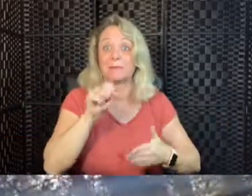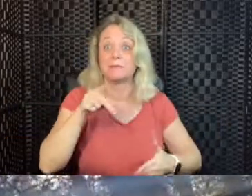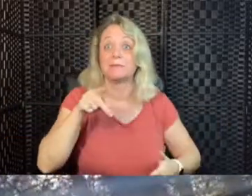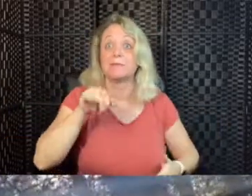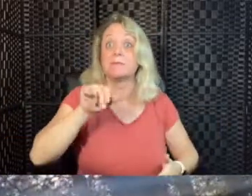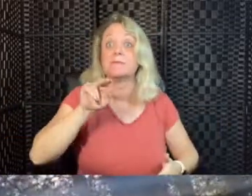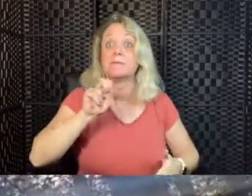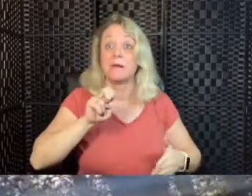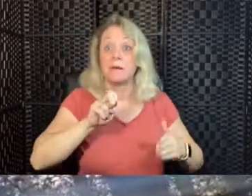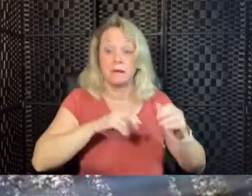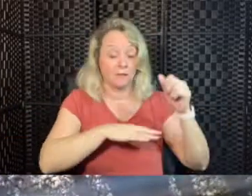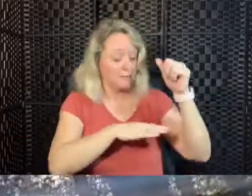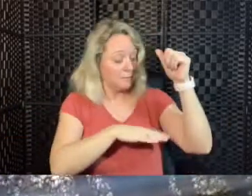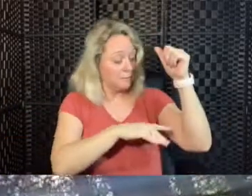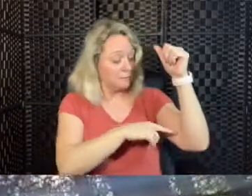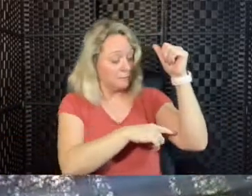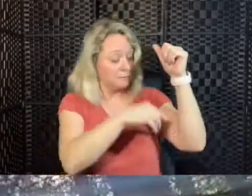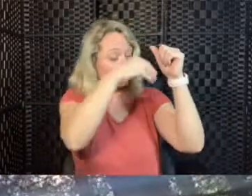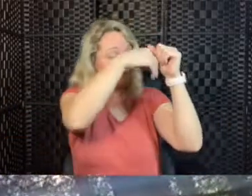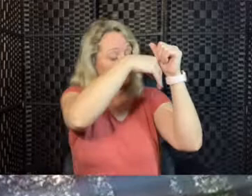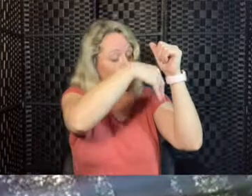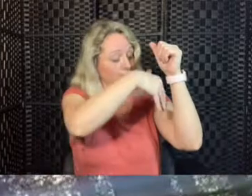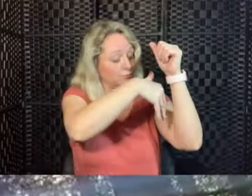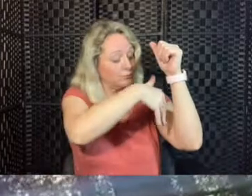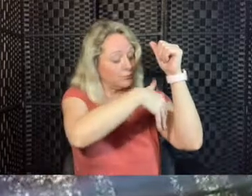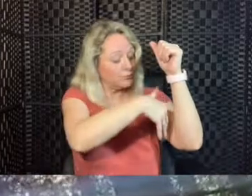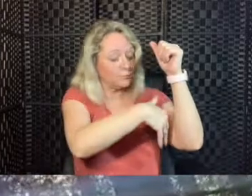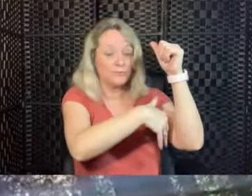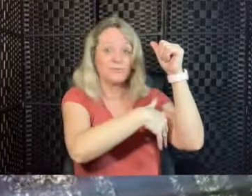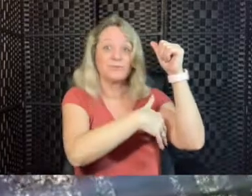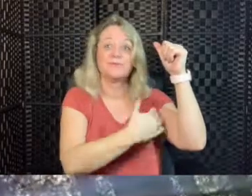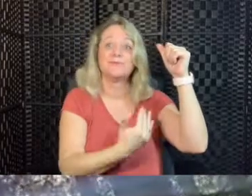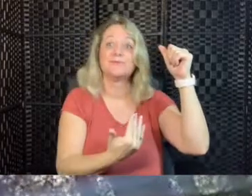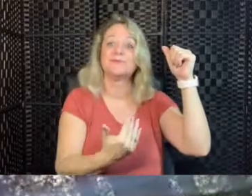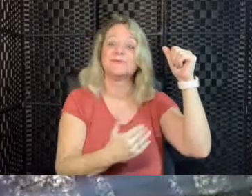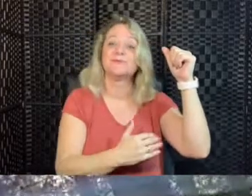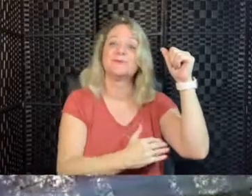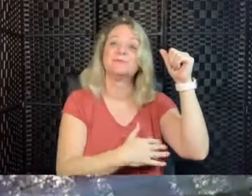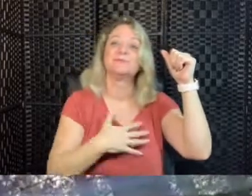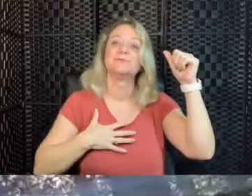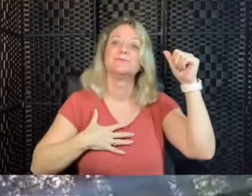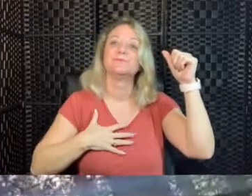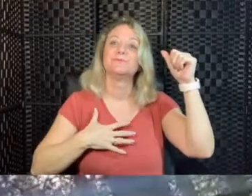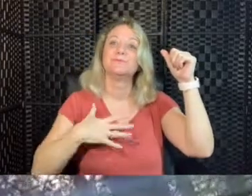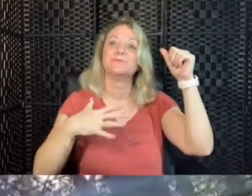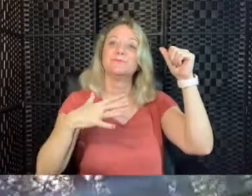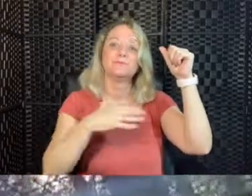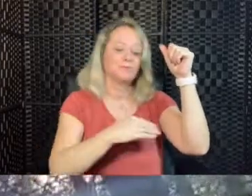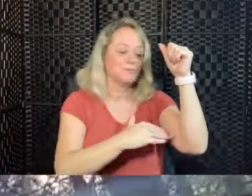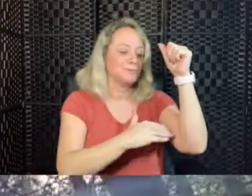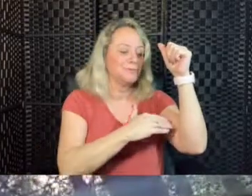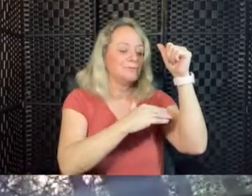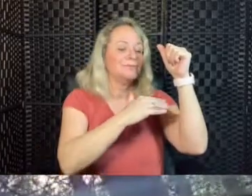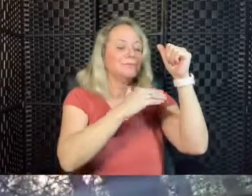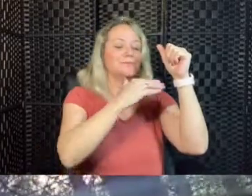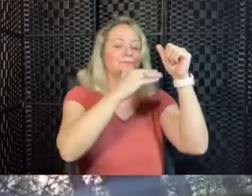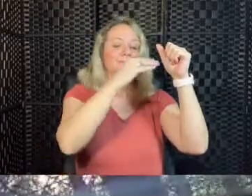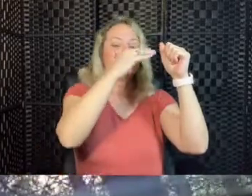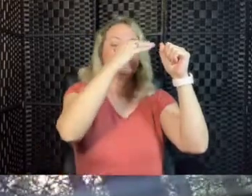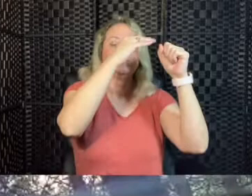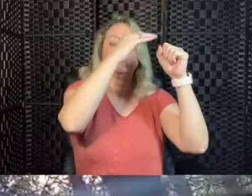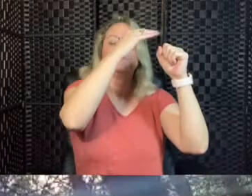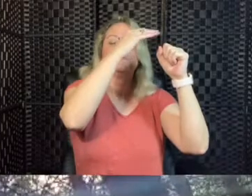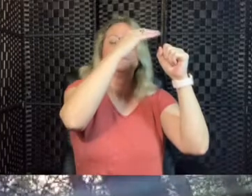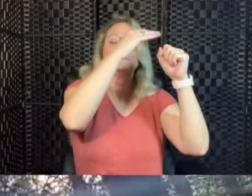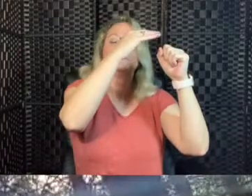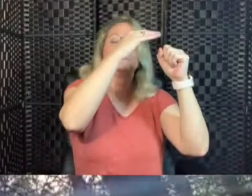base of the spine, and continue that